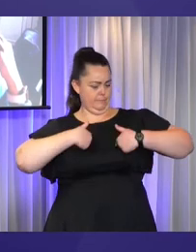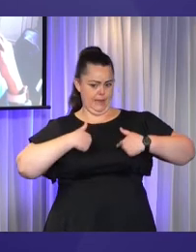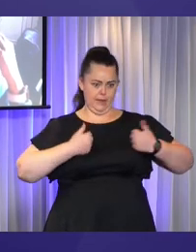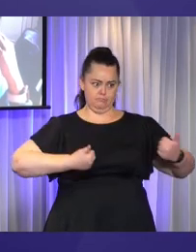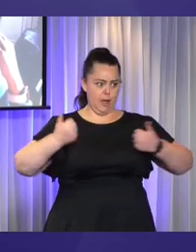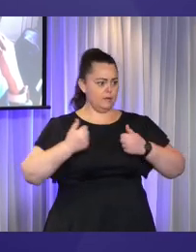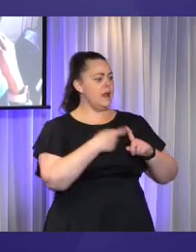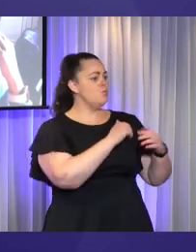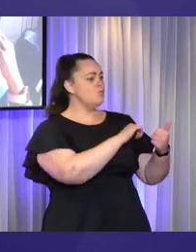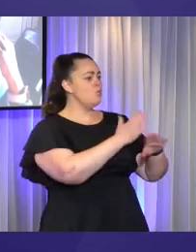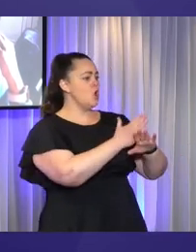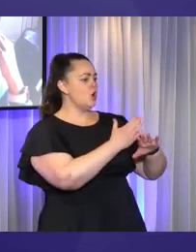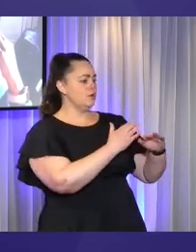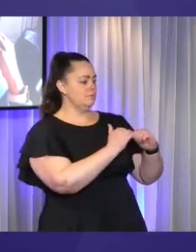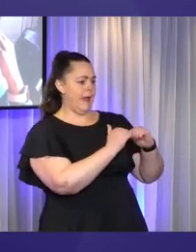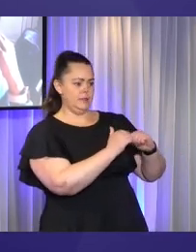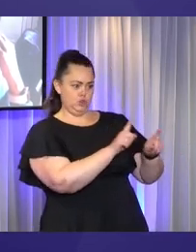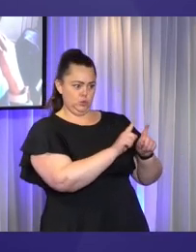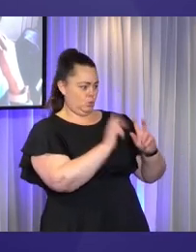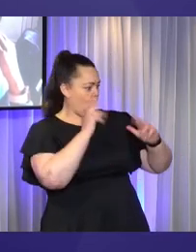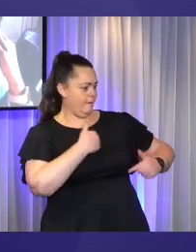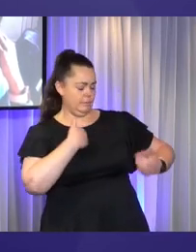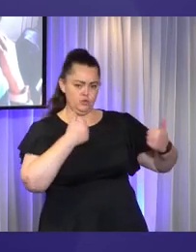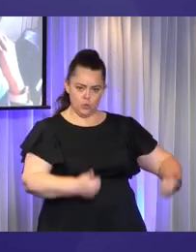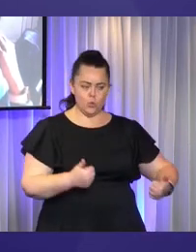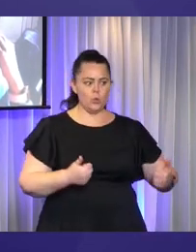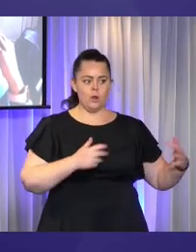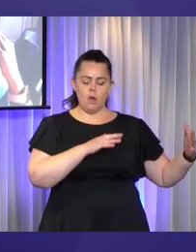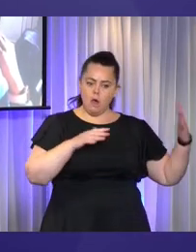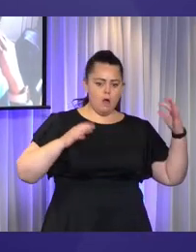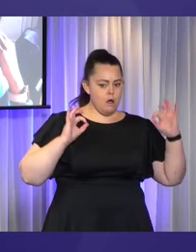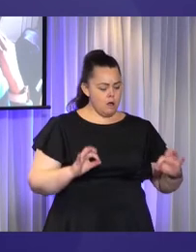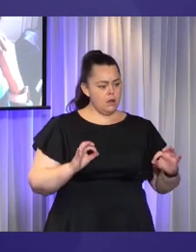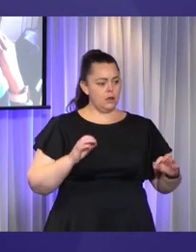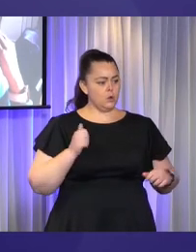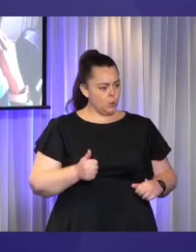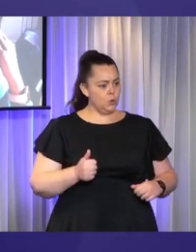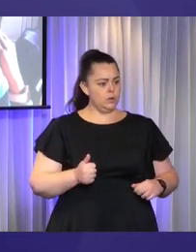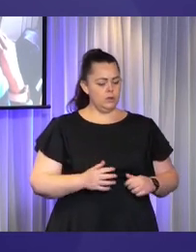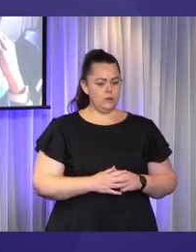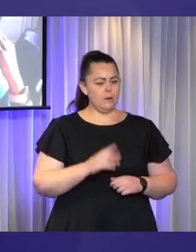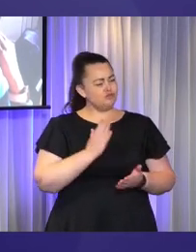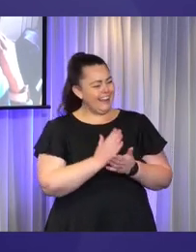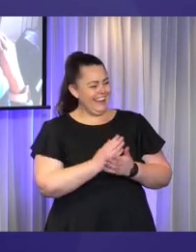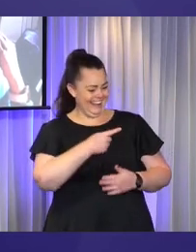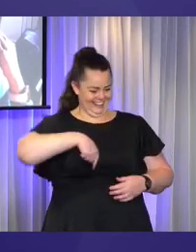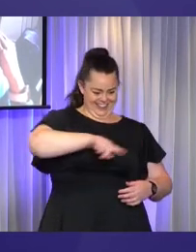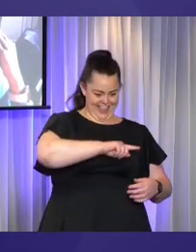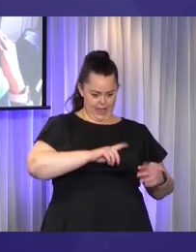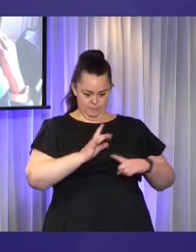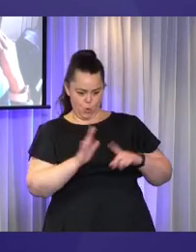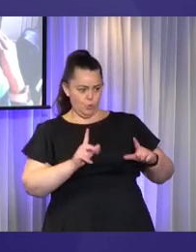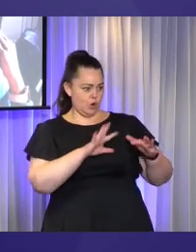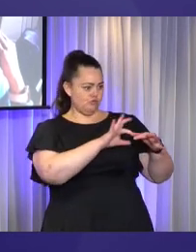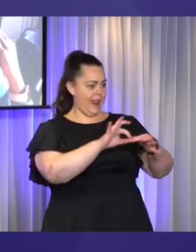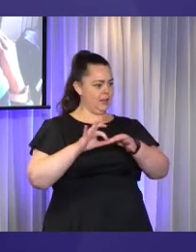And I do wonder whether we need to unpack this notion a little bit more, because it seems to be about relationships. It's about looking out for each